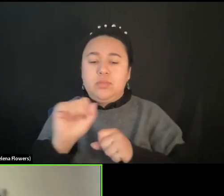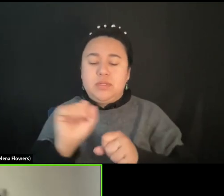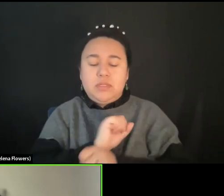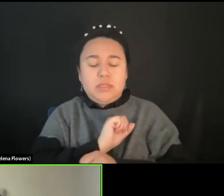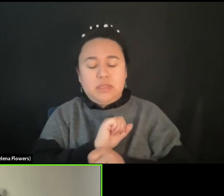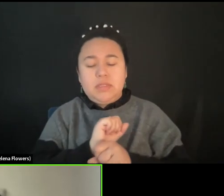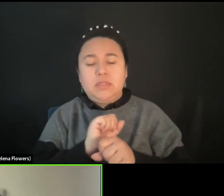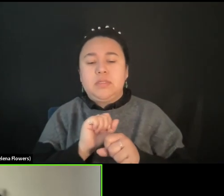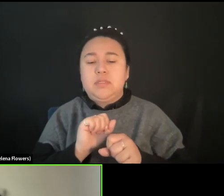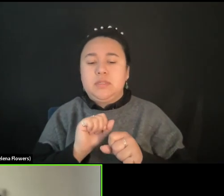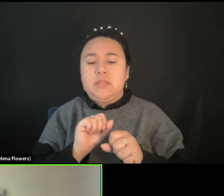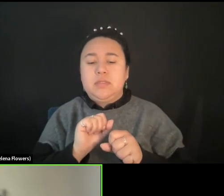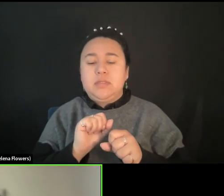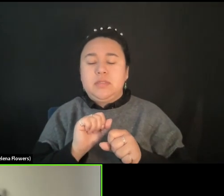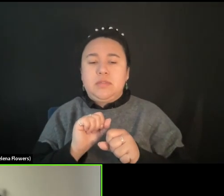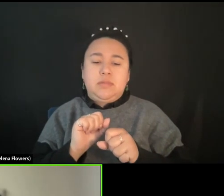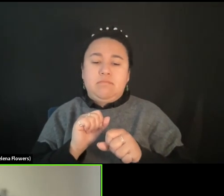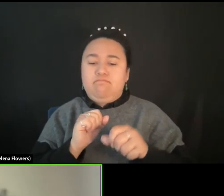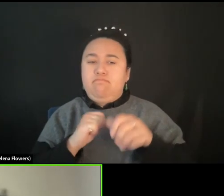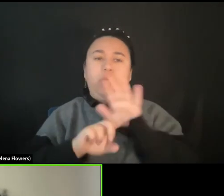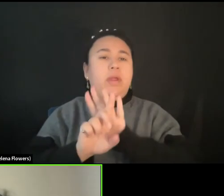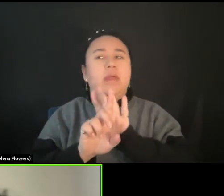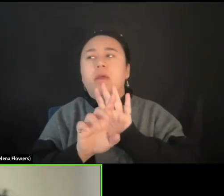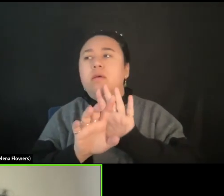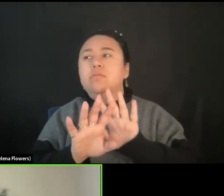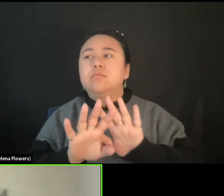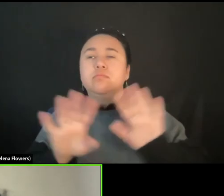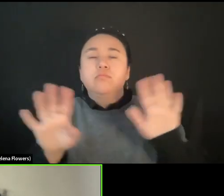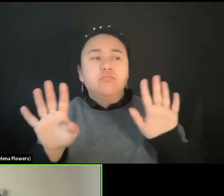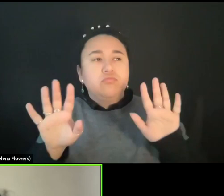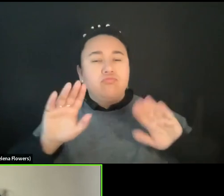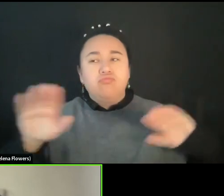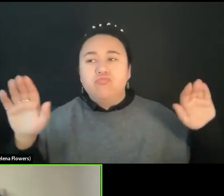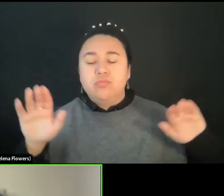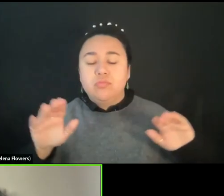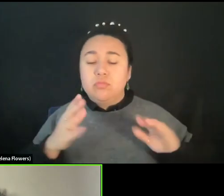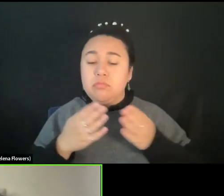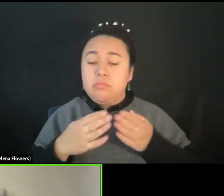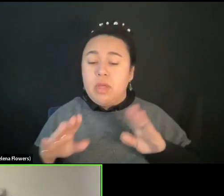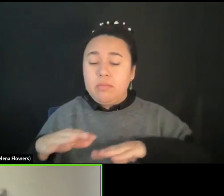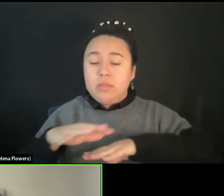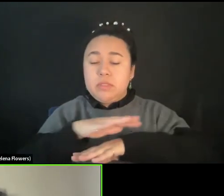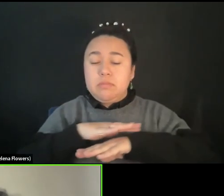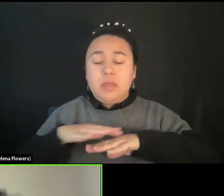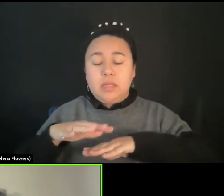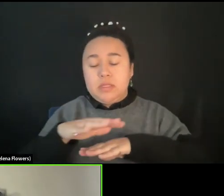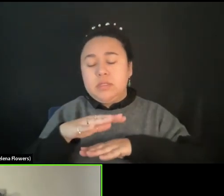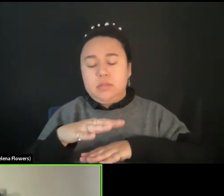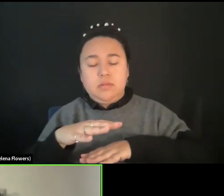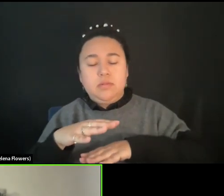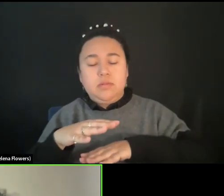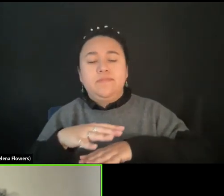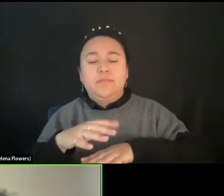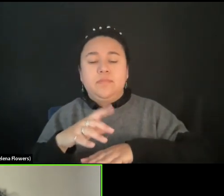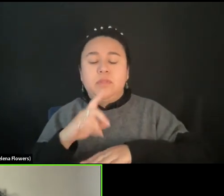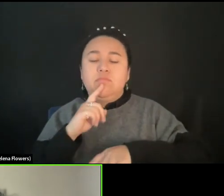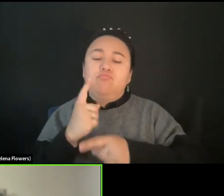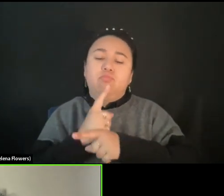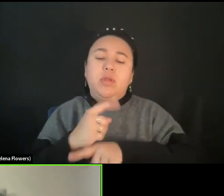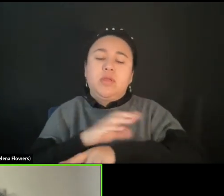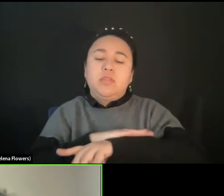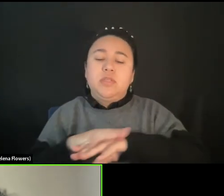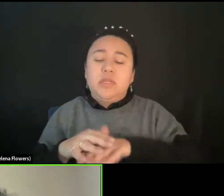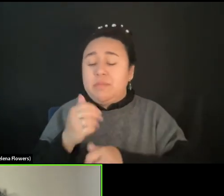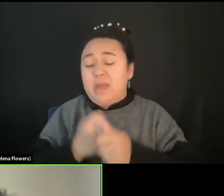And of course, this public space is the conventional stages, and it's, everywhere. Everywhere could be a stage, we know.